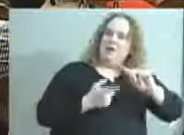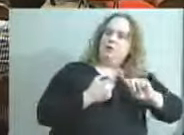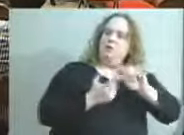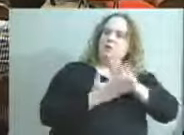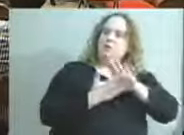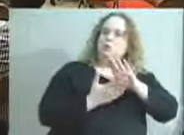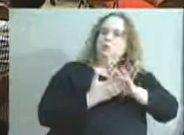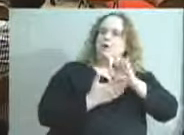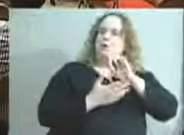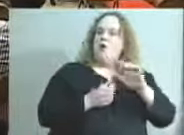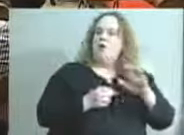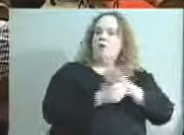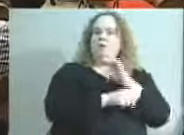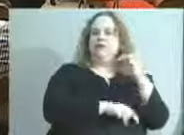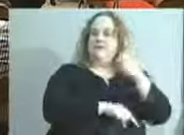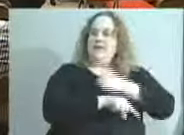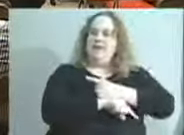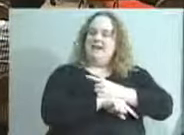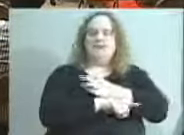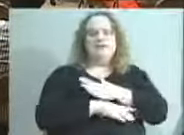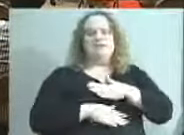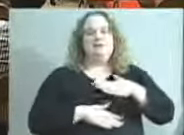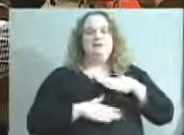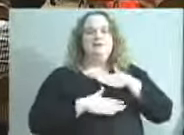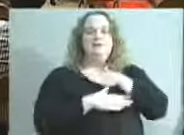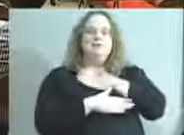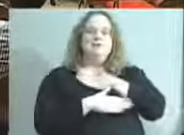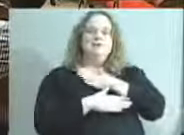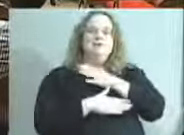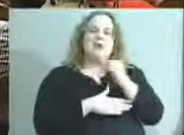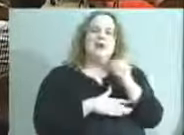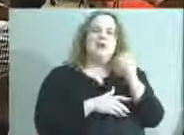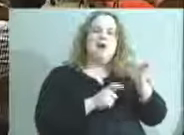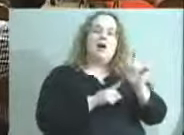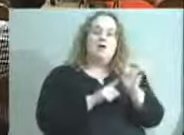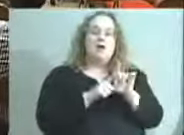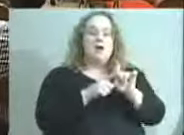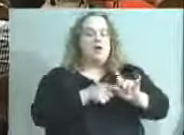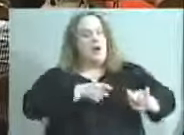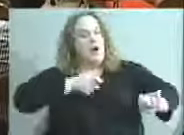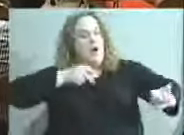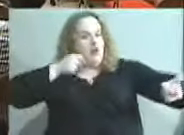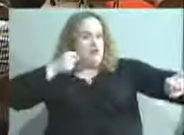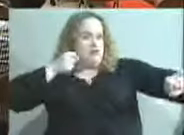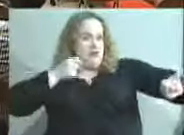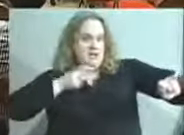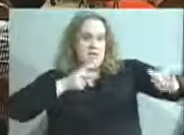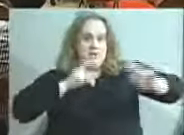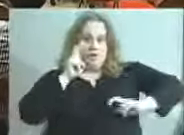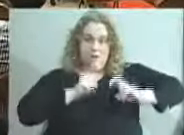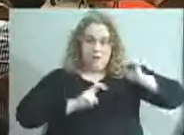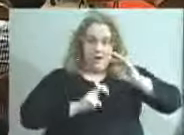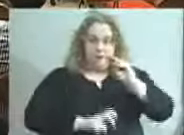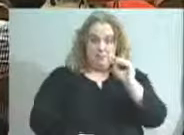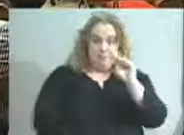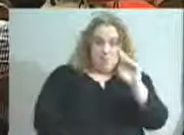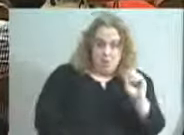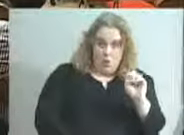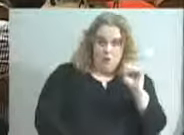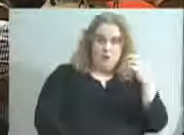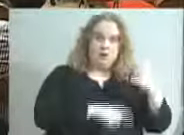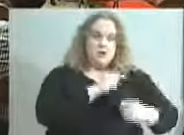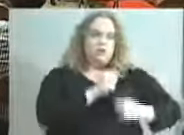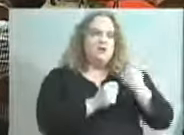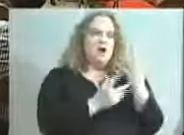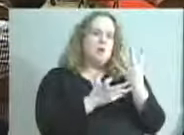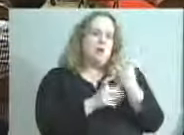day. It was really nice. Dr. Hargens referred to the archery tournament at Moore Traditional, and I just want to say a little bit more